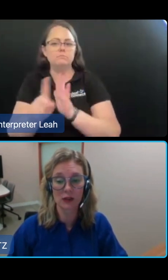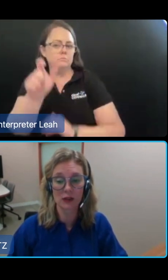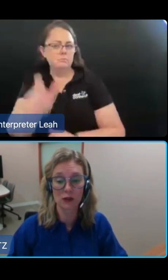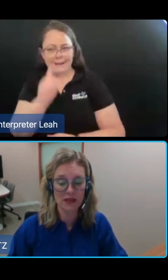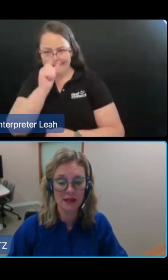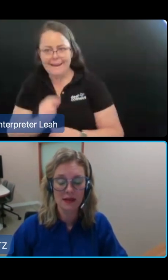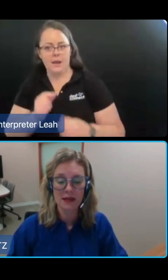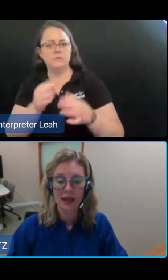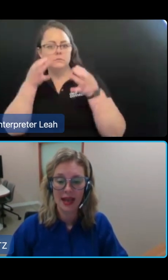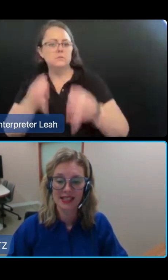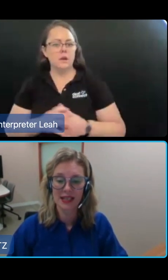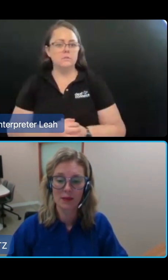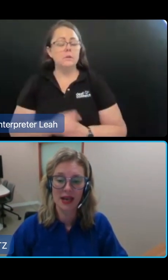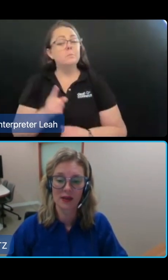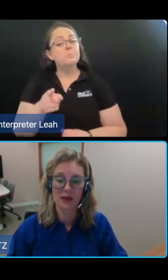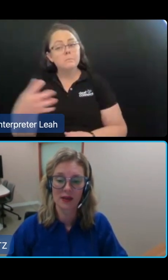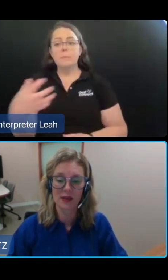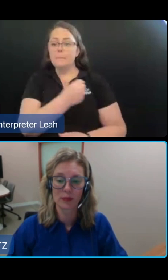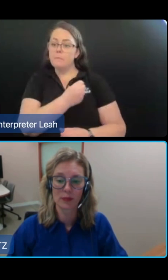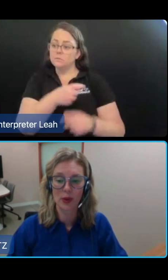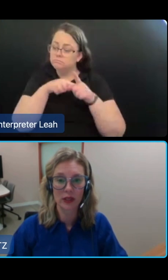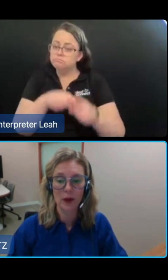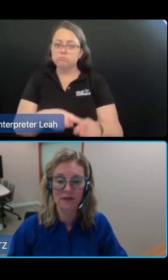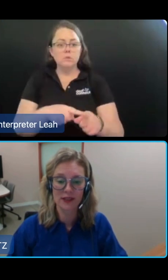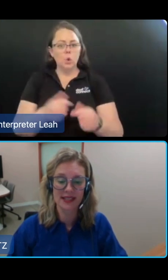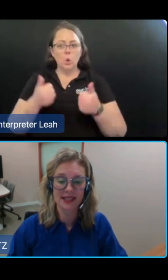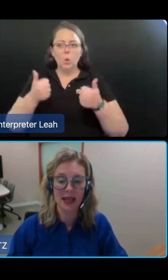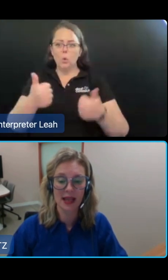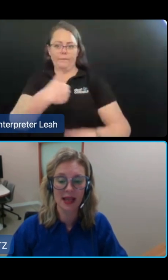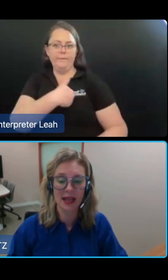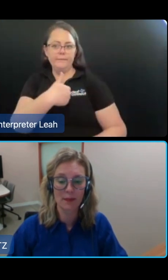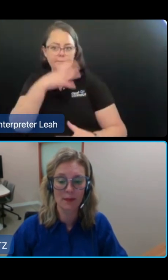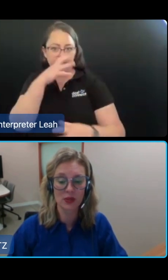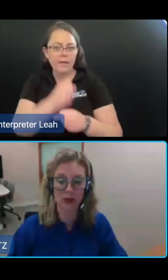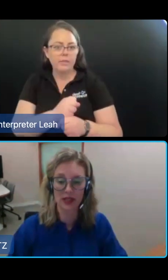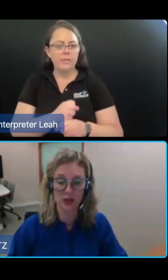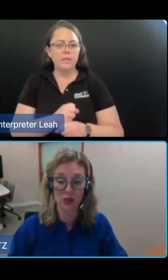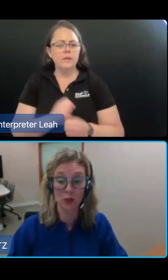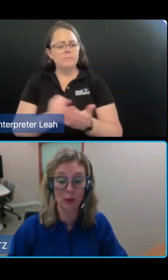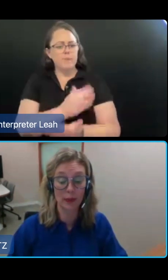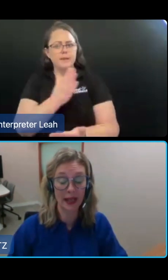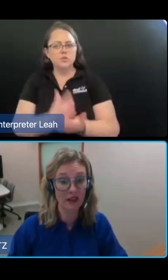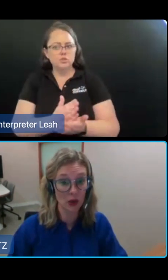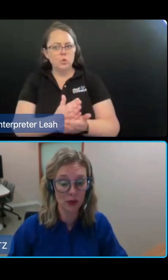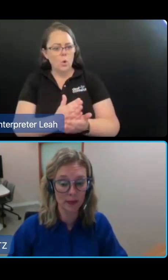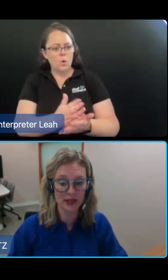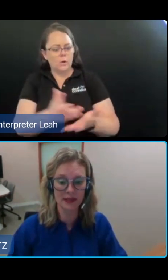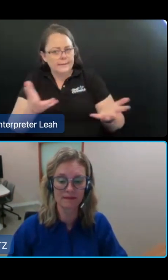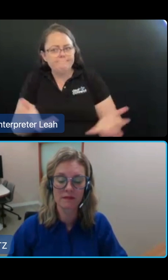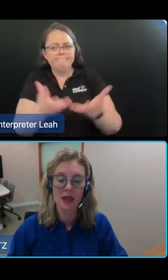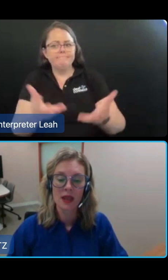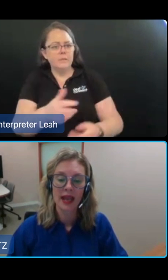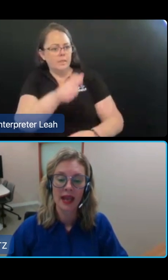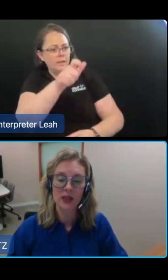and in good faith, acting in a manner that promotes the will, preferences and personal, cultural and social well-being of an older